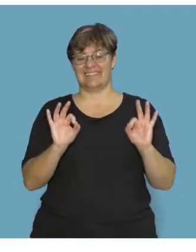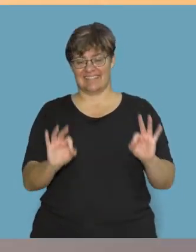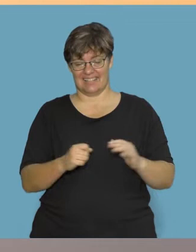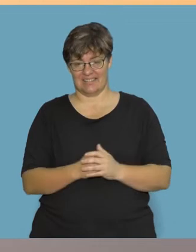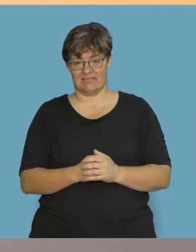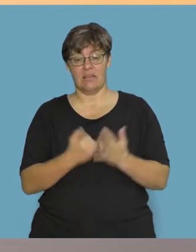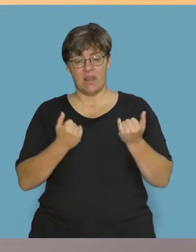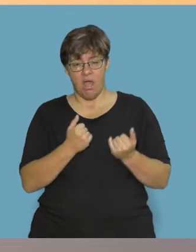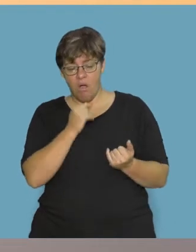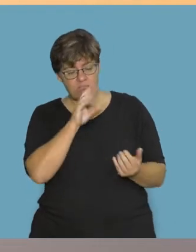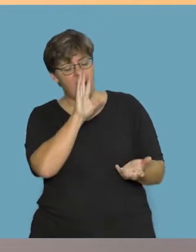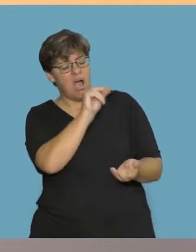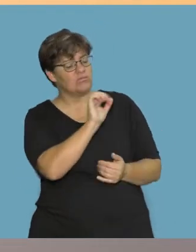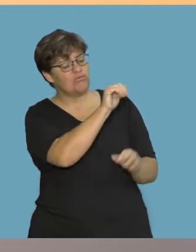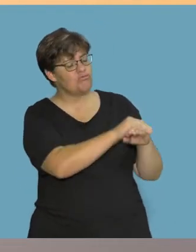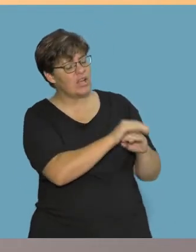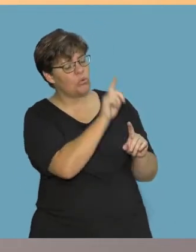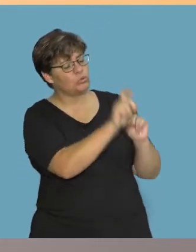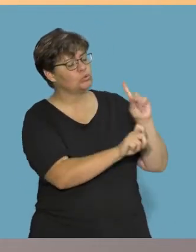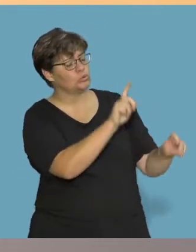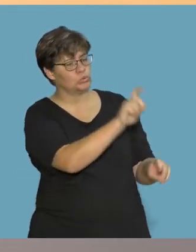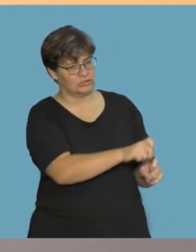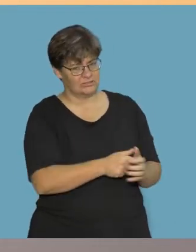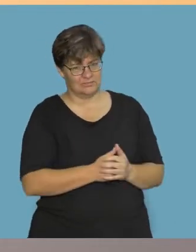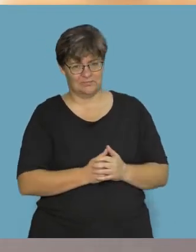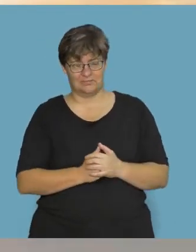Fantastic! Now ask your friends some questions.